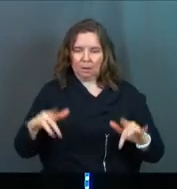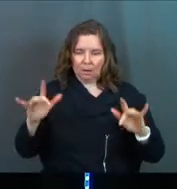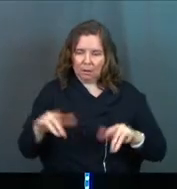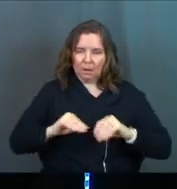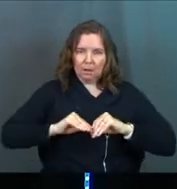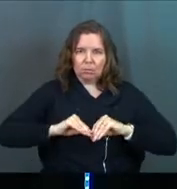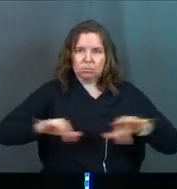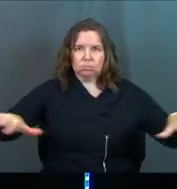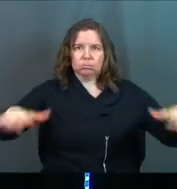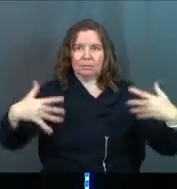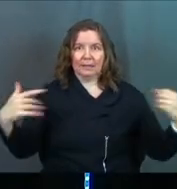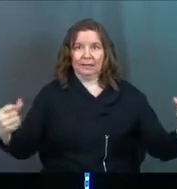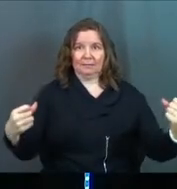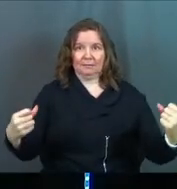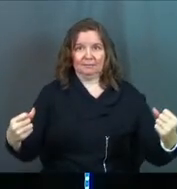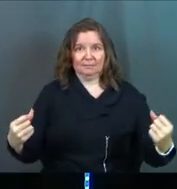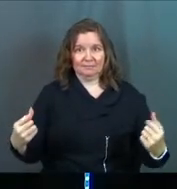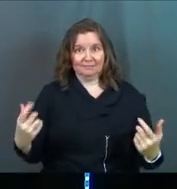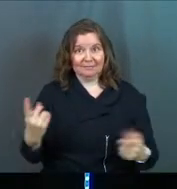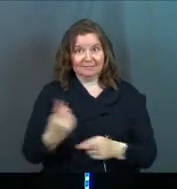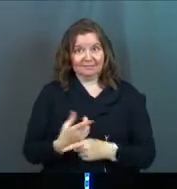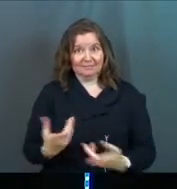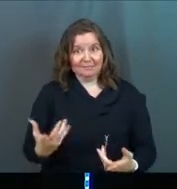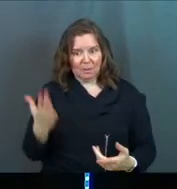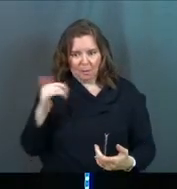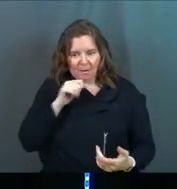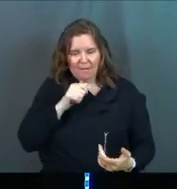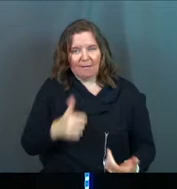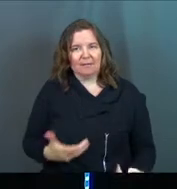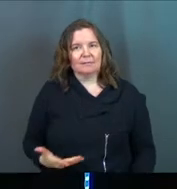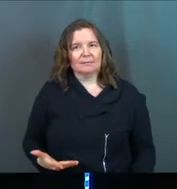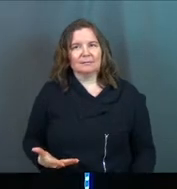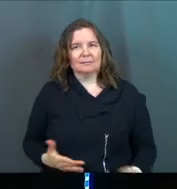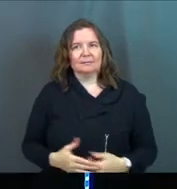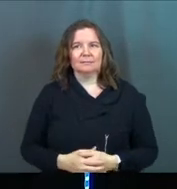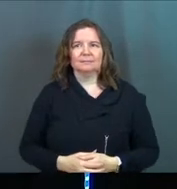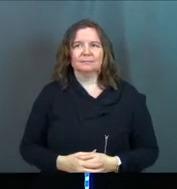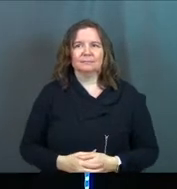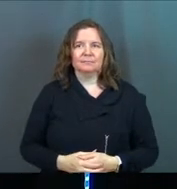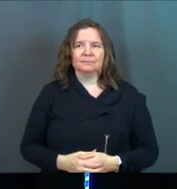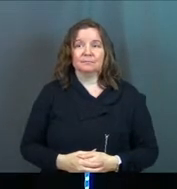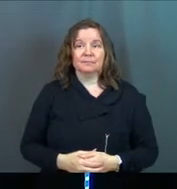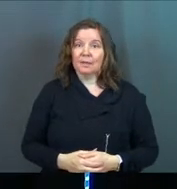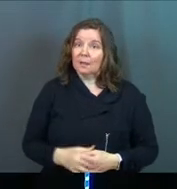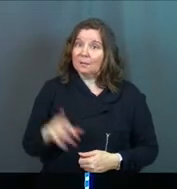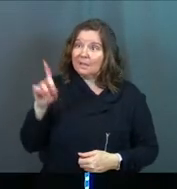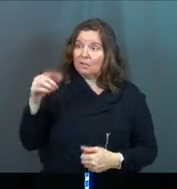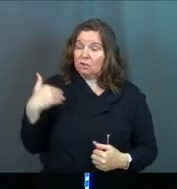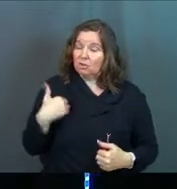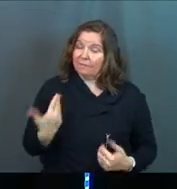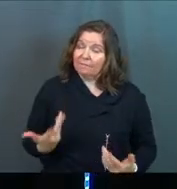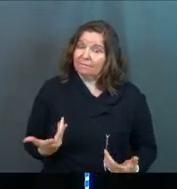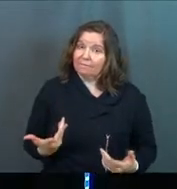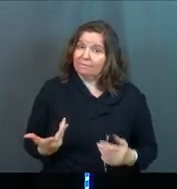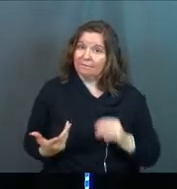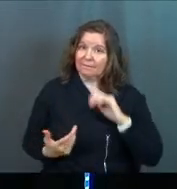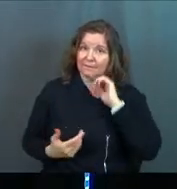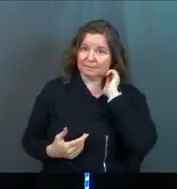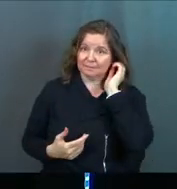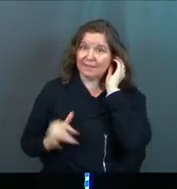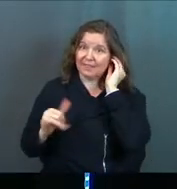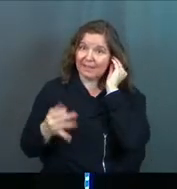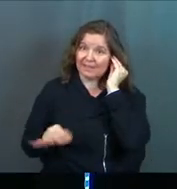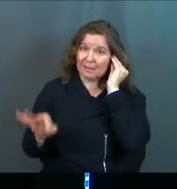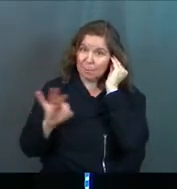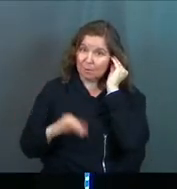You geeks in the room. Why not? Because he could have. Well, that's the important